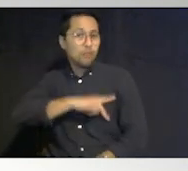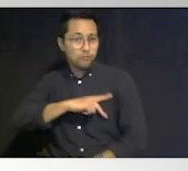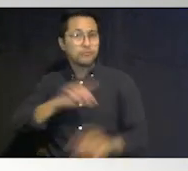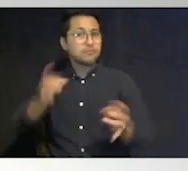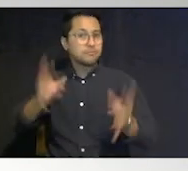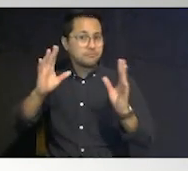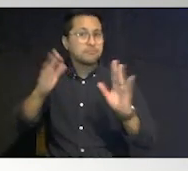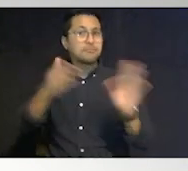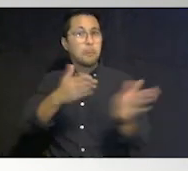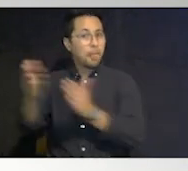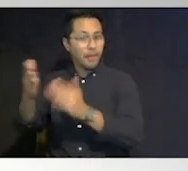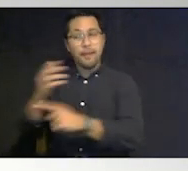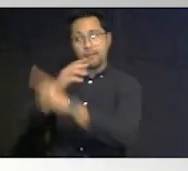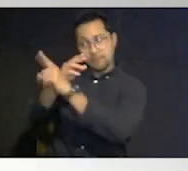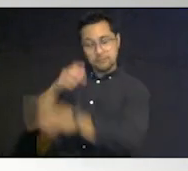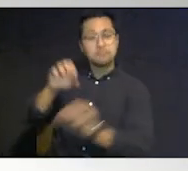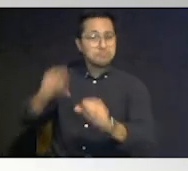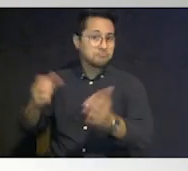to to access them